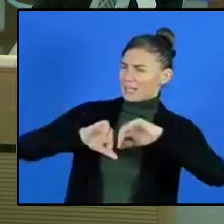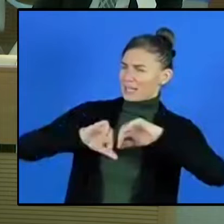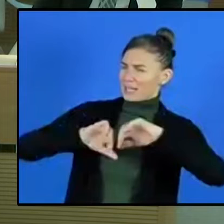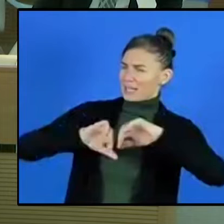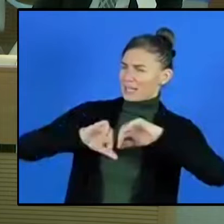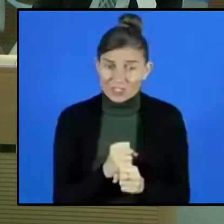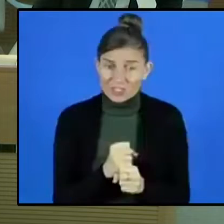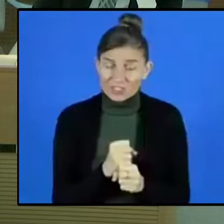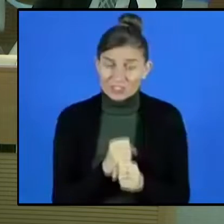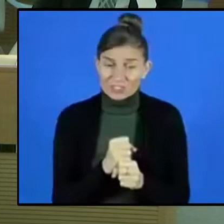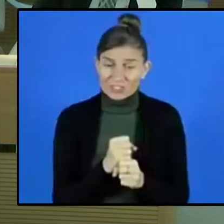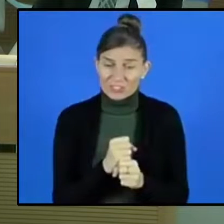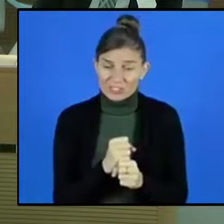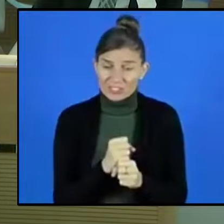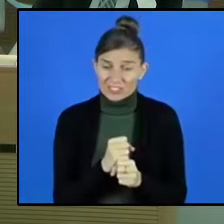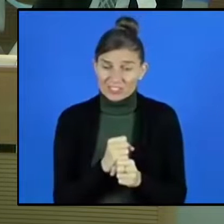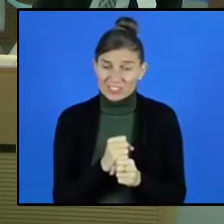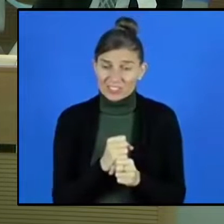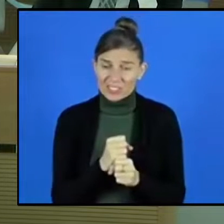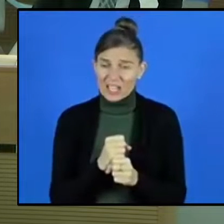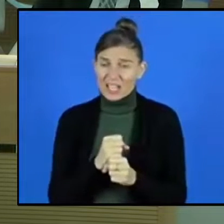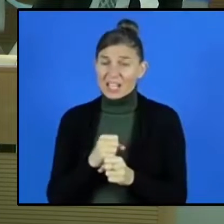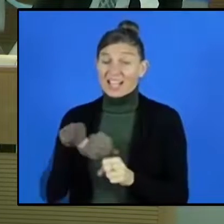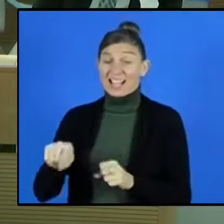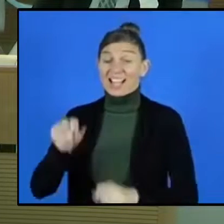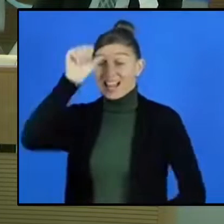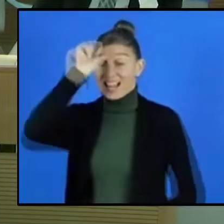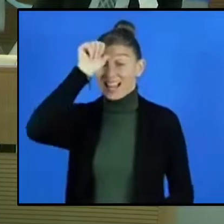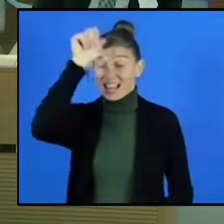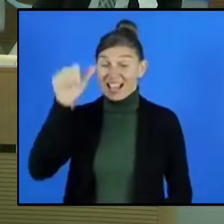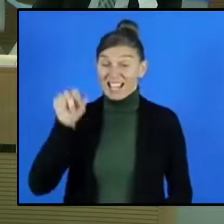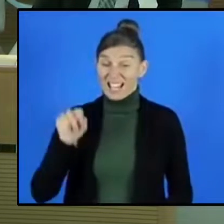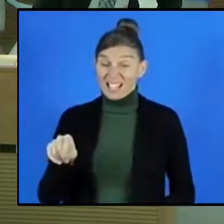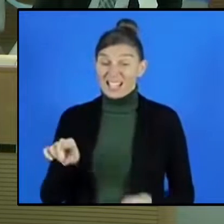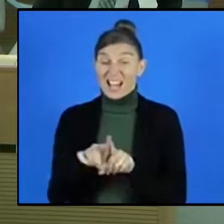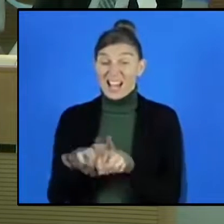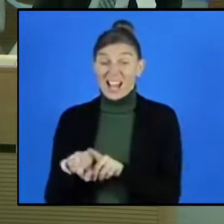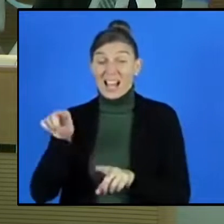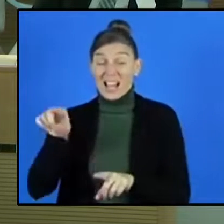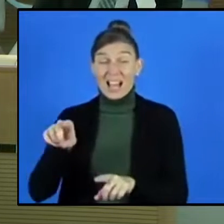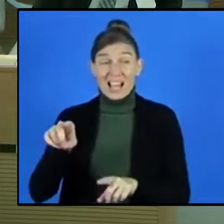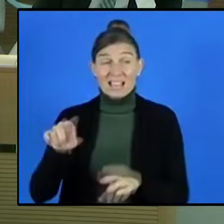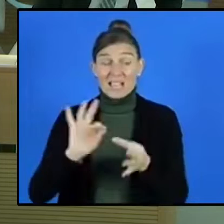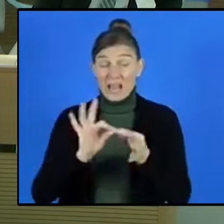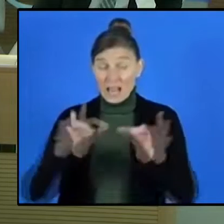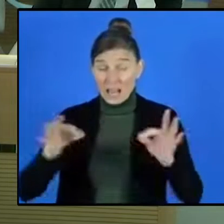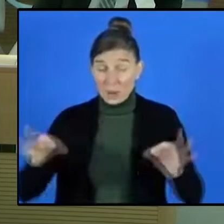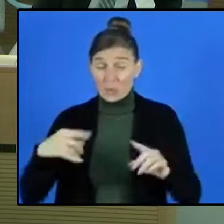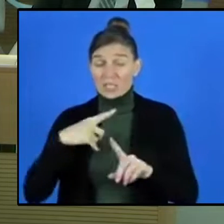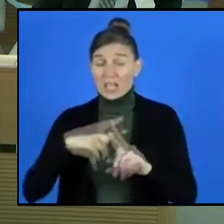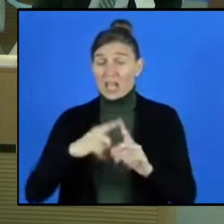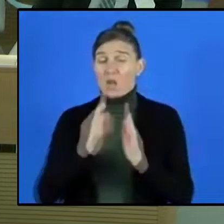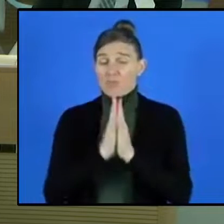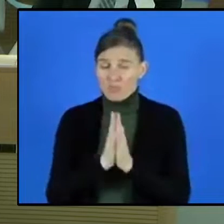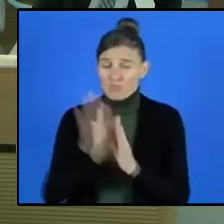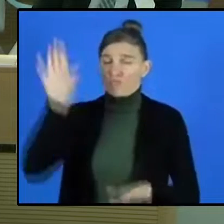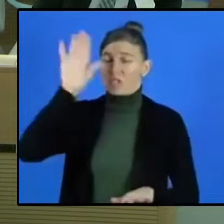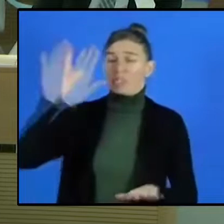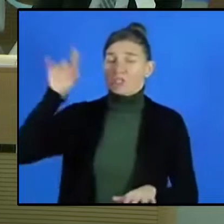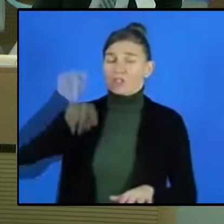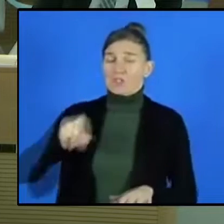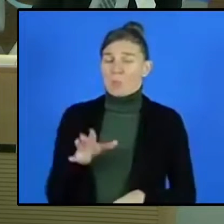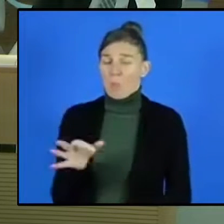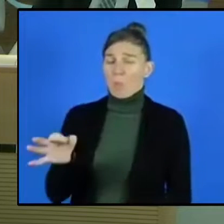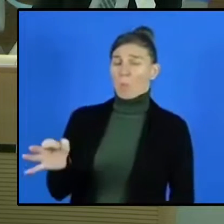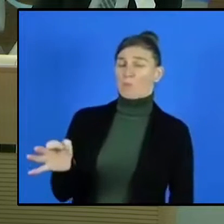attacked and silenced in India as a religious minority, as a linguistic minority, and because extremist elements are opposed to Kailasa's